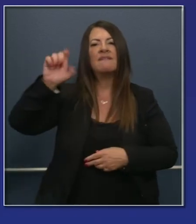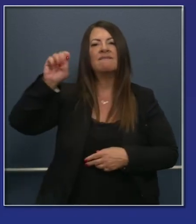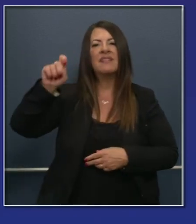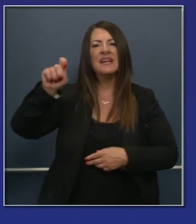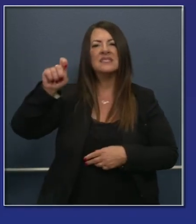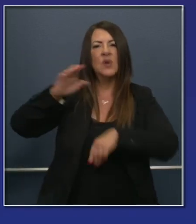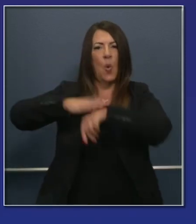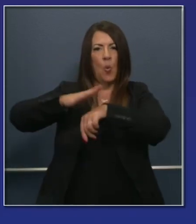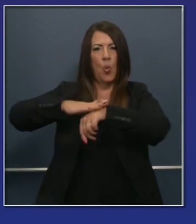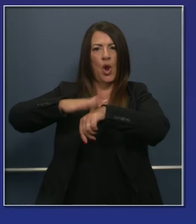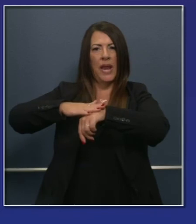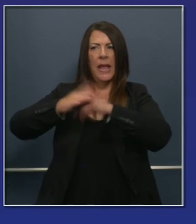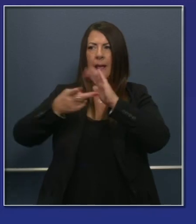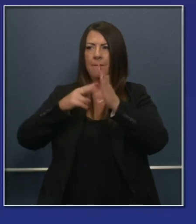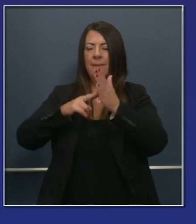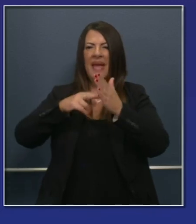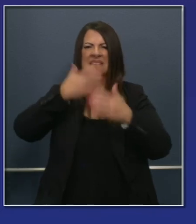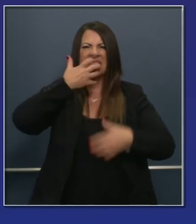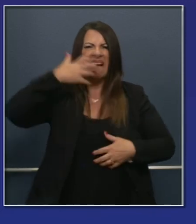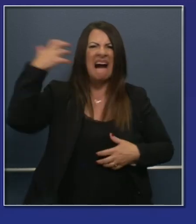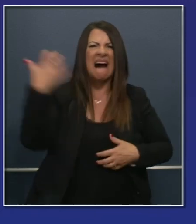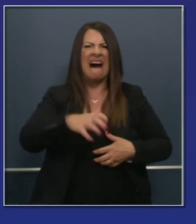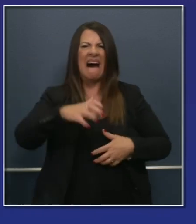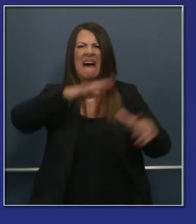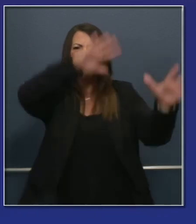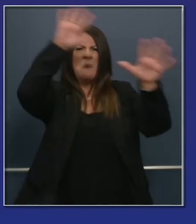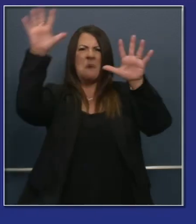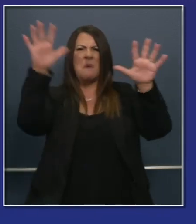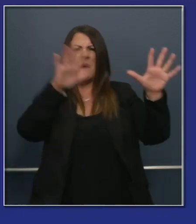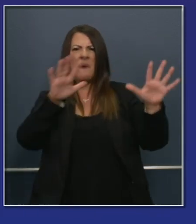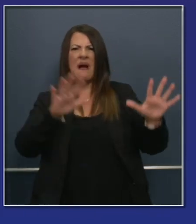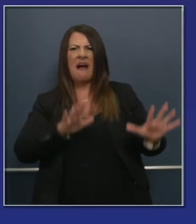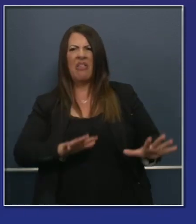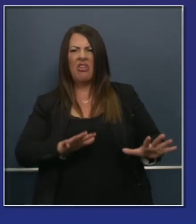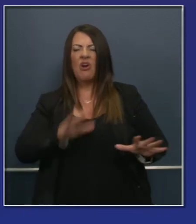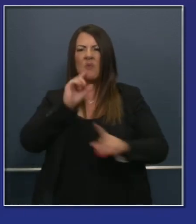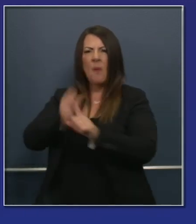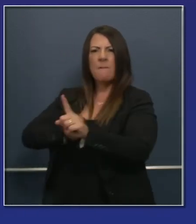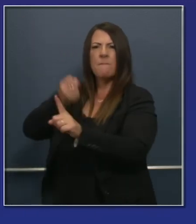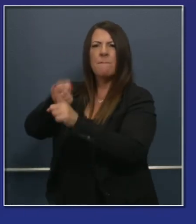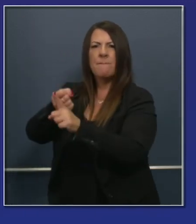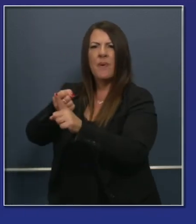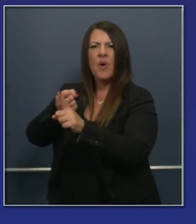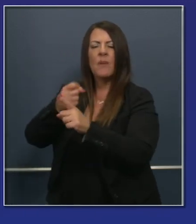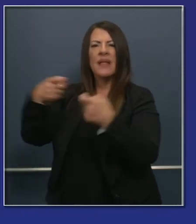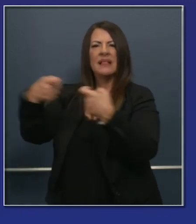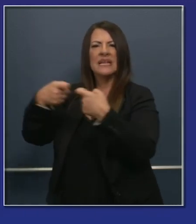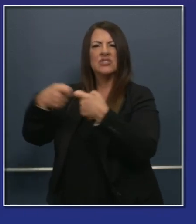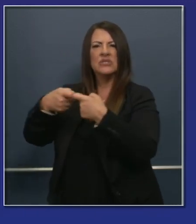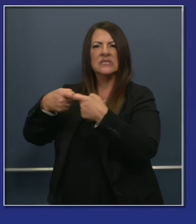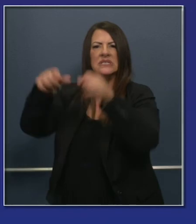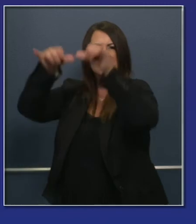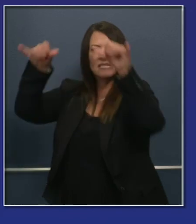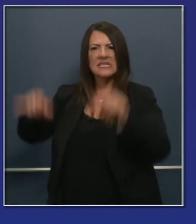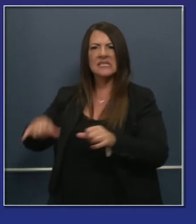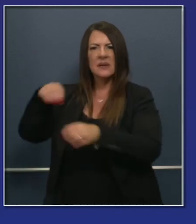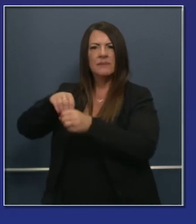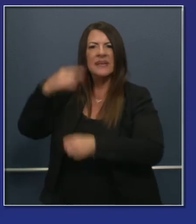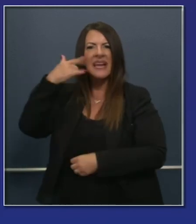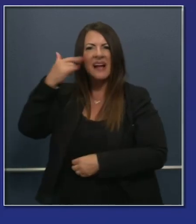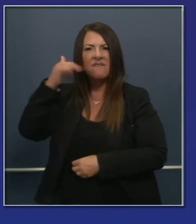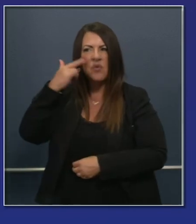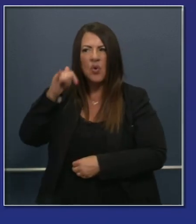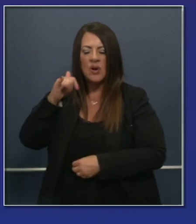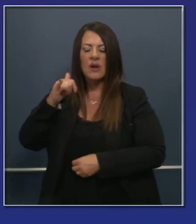means it would be helpful to the entire electrical delivery system in the state of California, if you